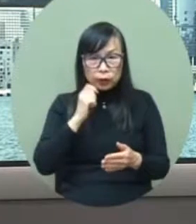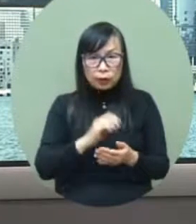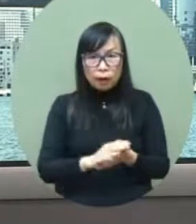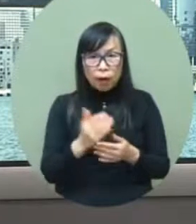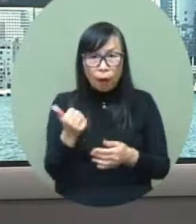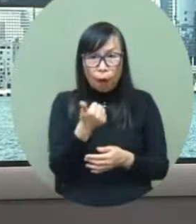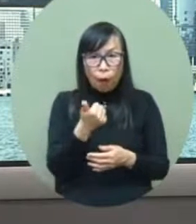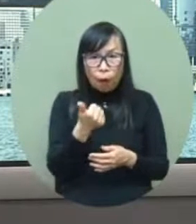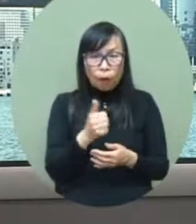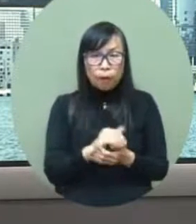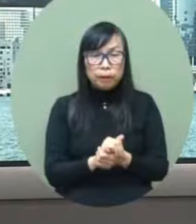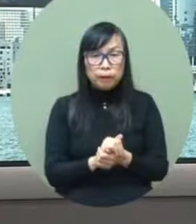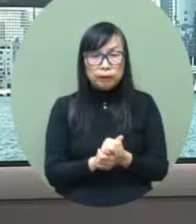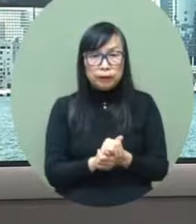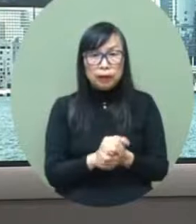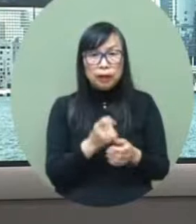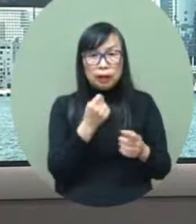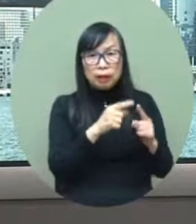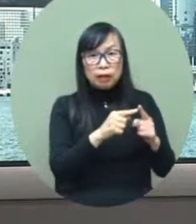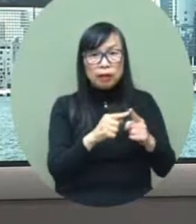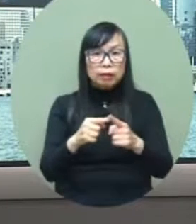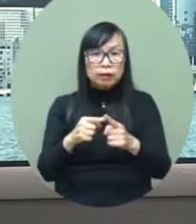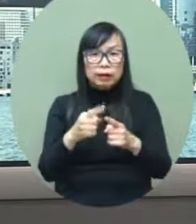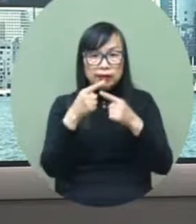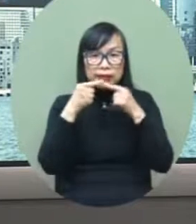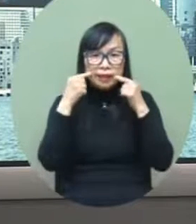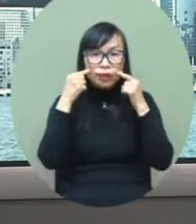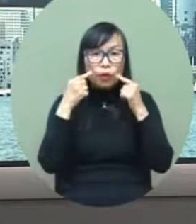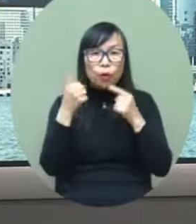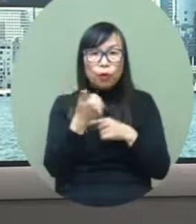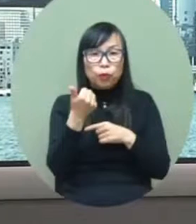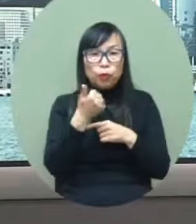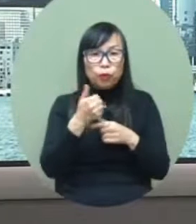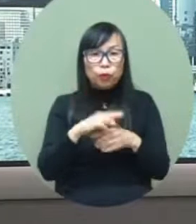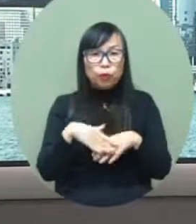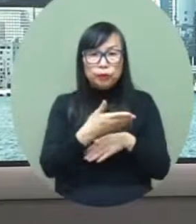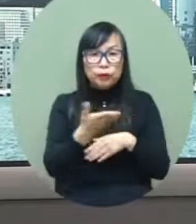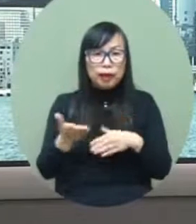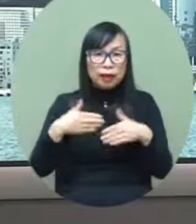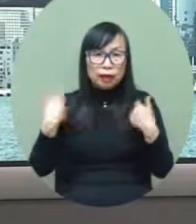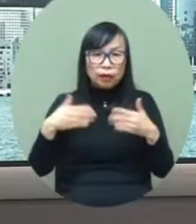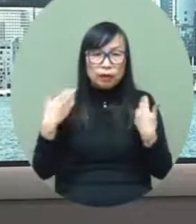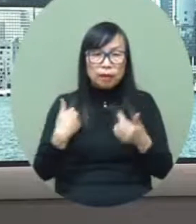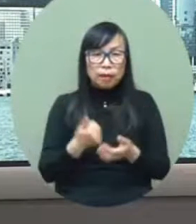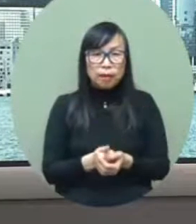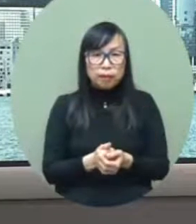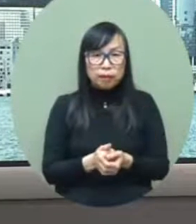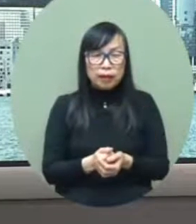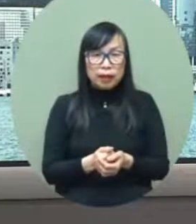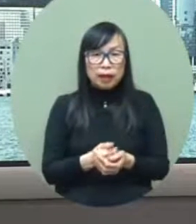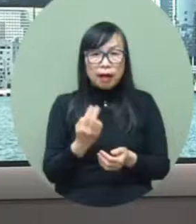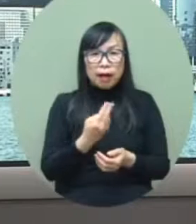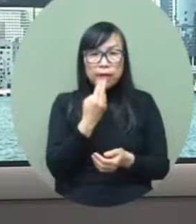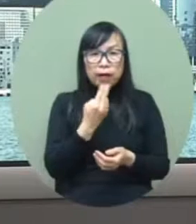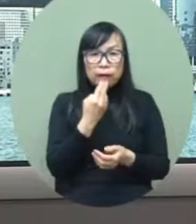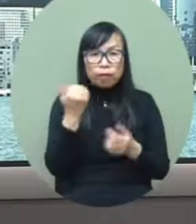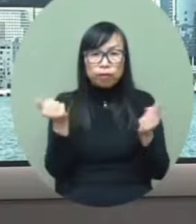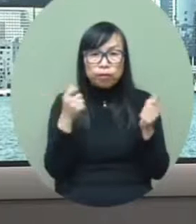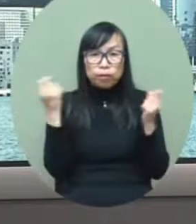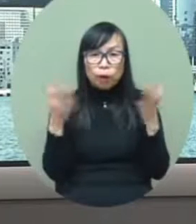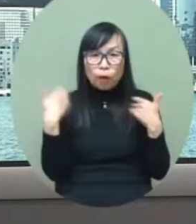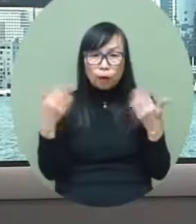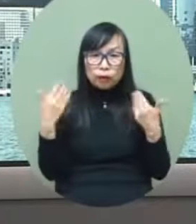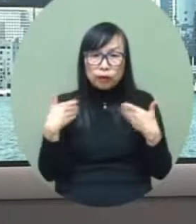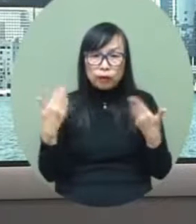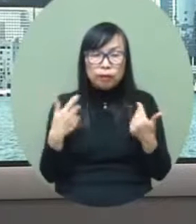chinese new year the retail sector also saw a rebound everyone had a smile and everyone